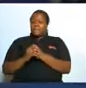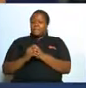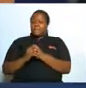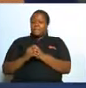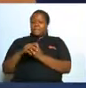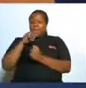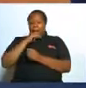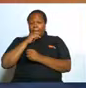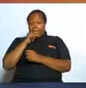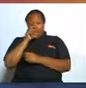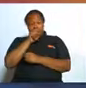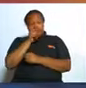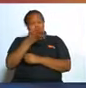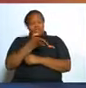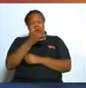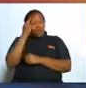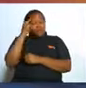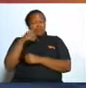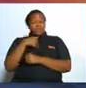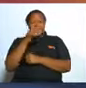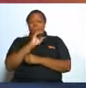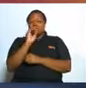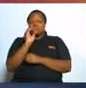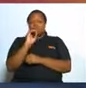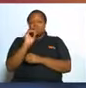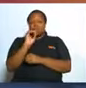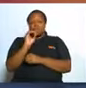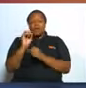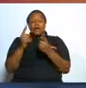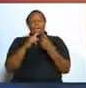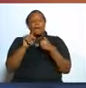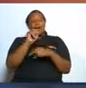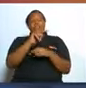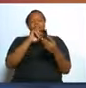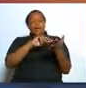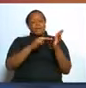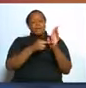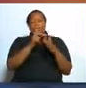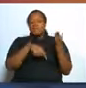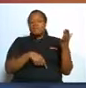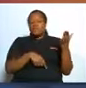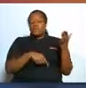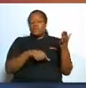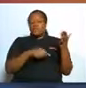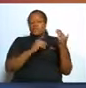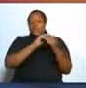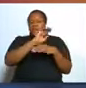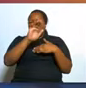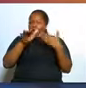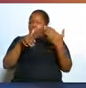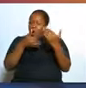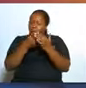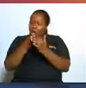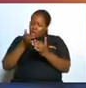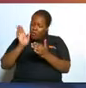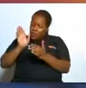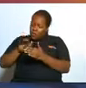he is never there for me what does it mean all women